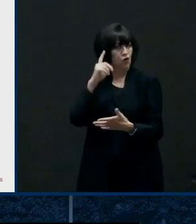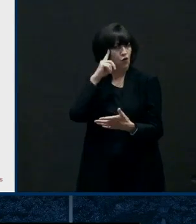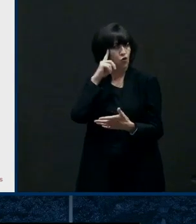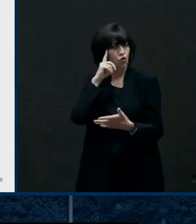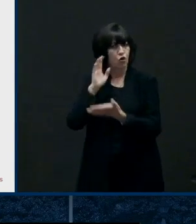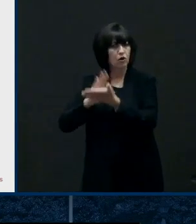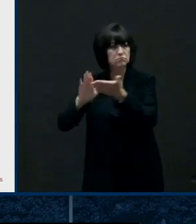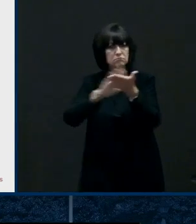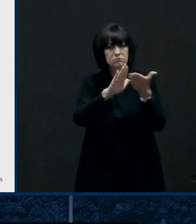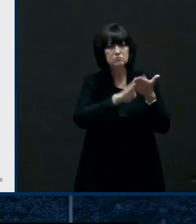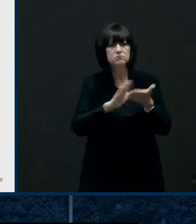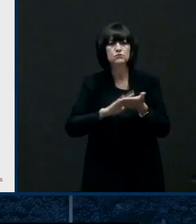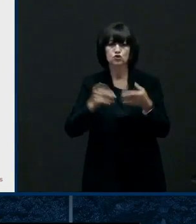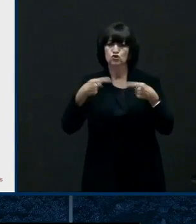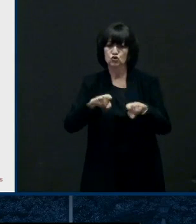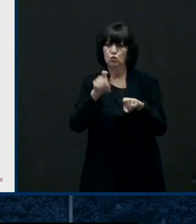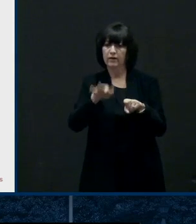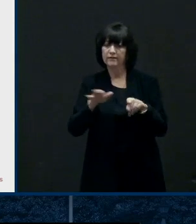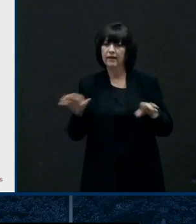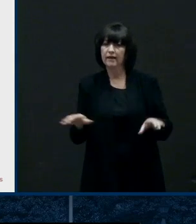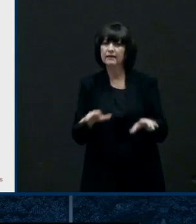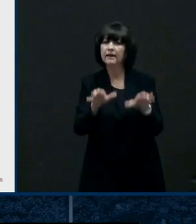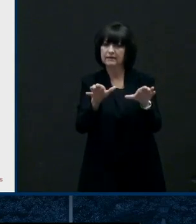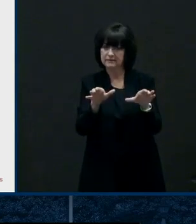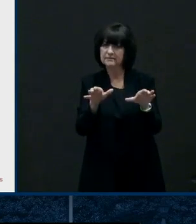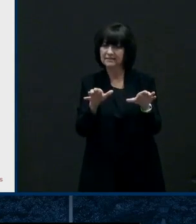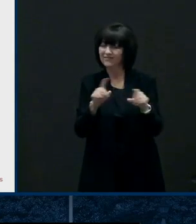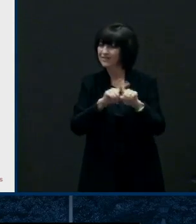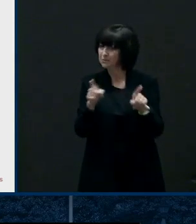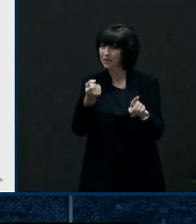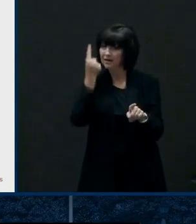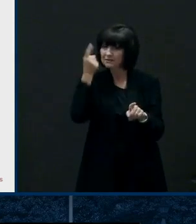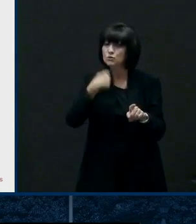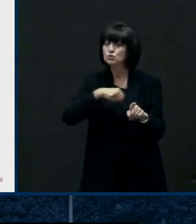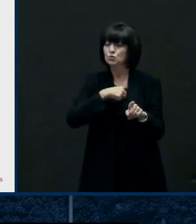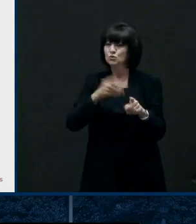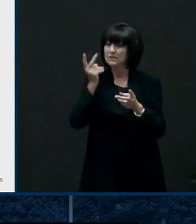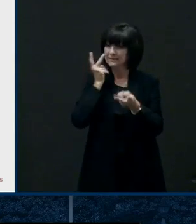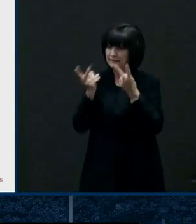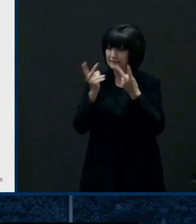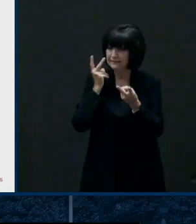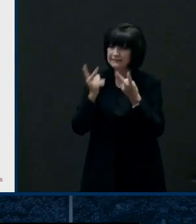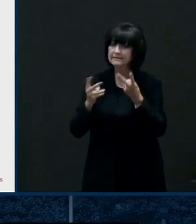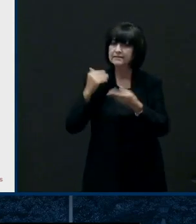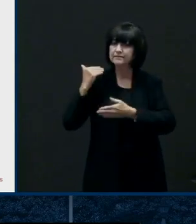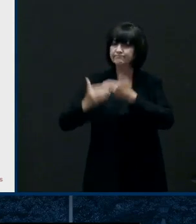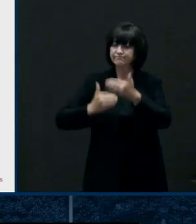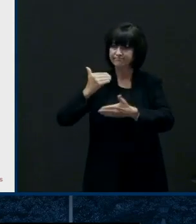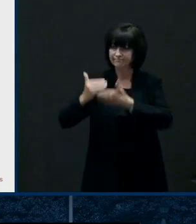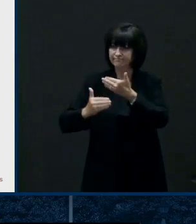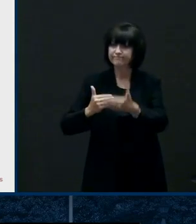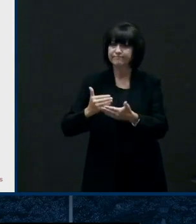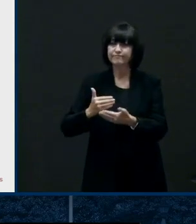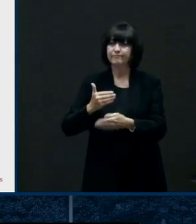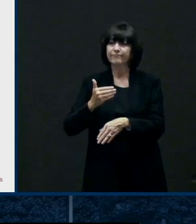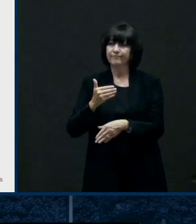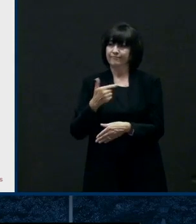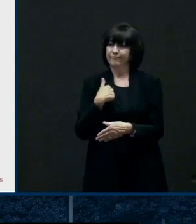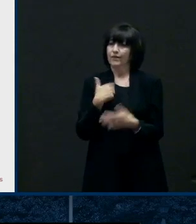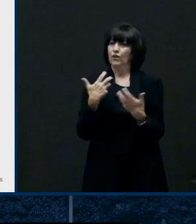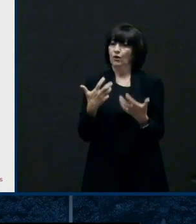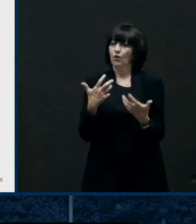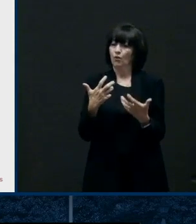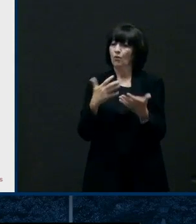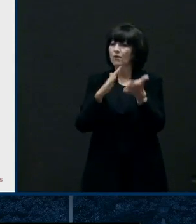uh during these activities and evolving science is is really showing this to be the the the case i want to um give a shout out to